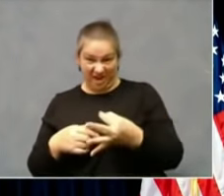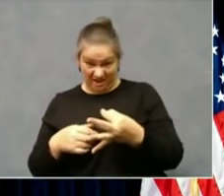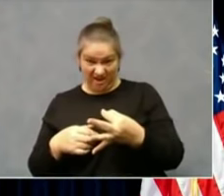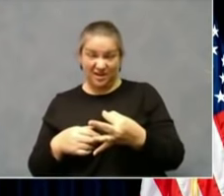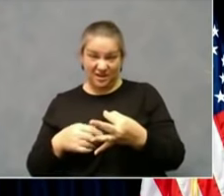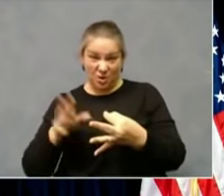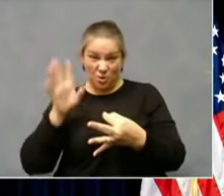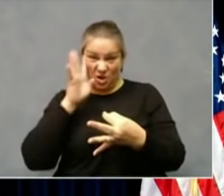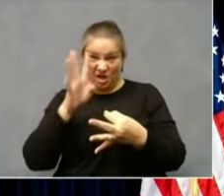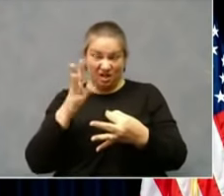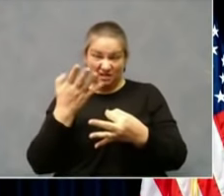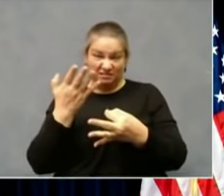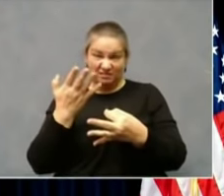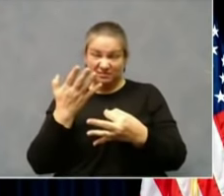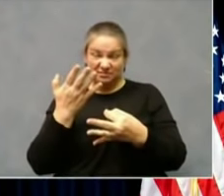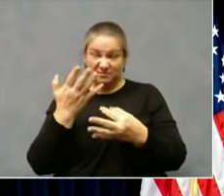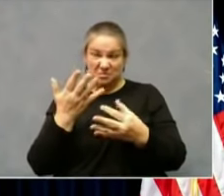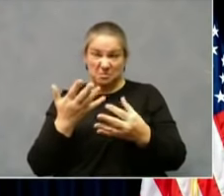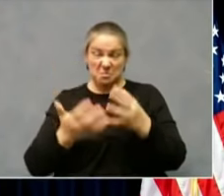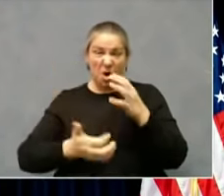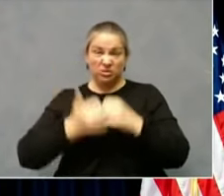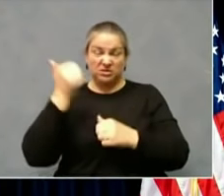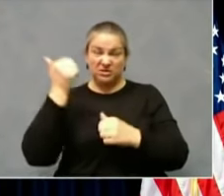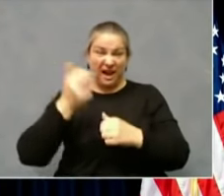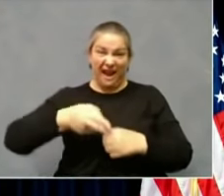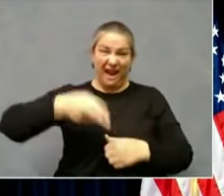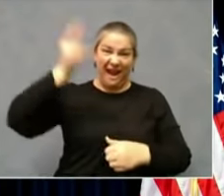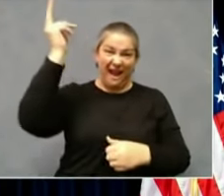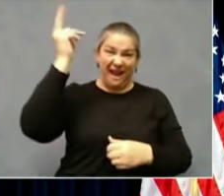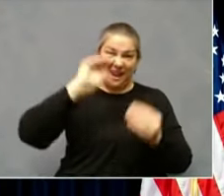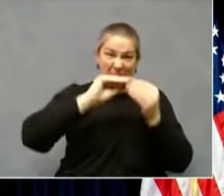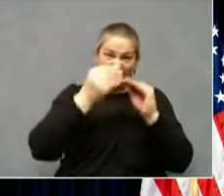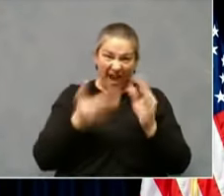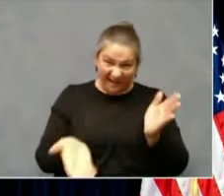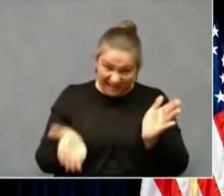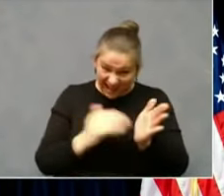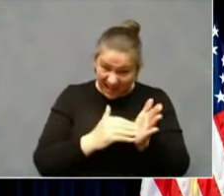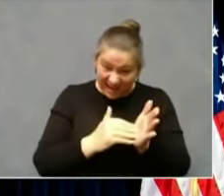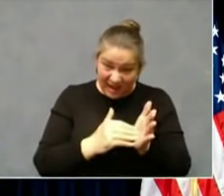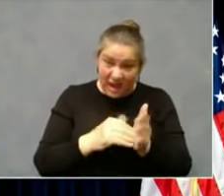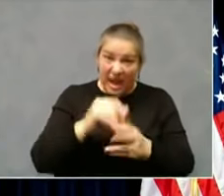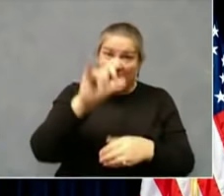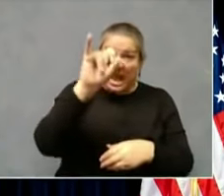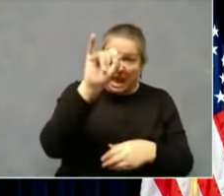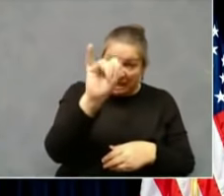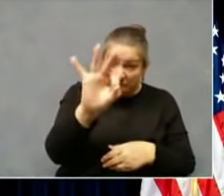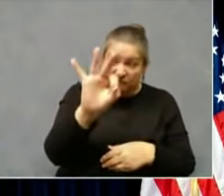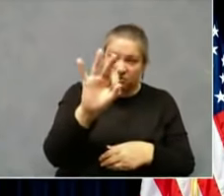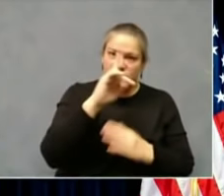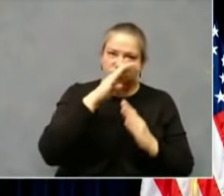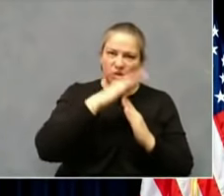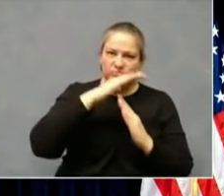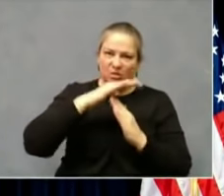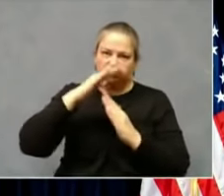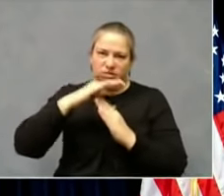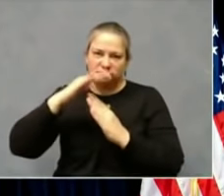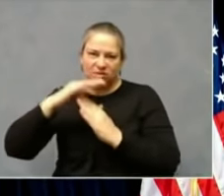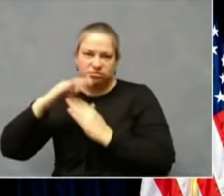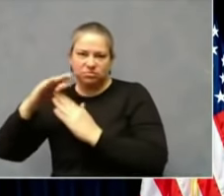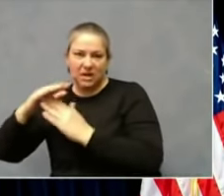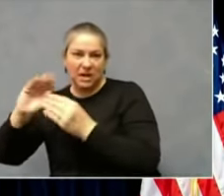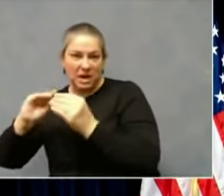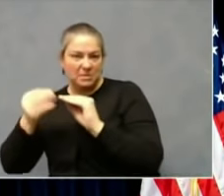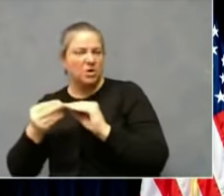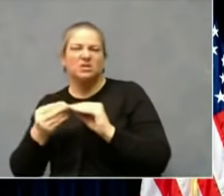Thanksgiving, we're headed to an even darker place than we are right now. That's why we're taking the steps that we're taking